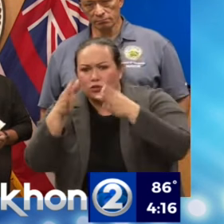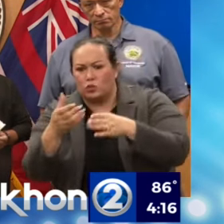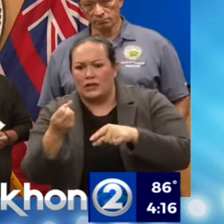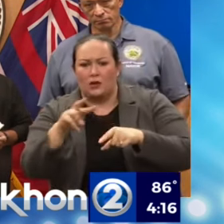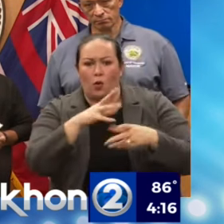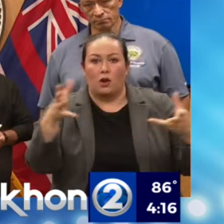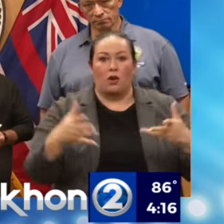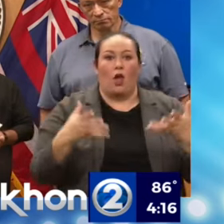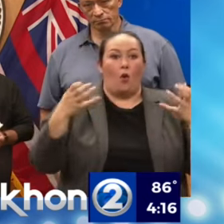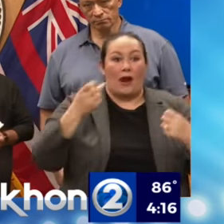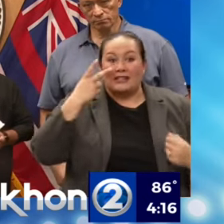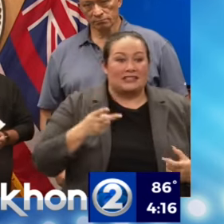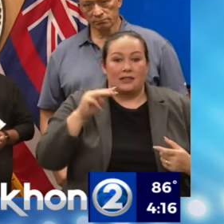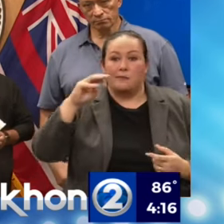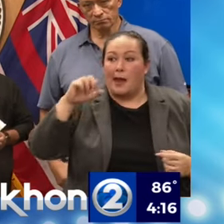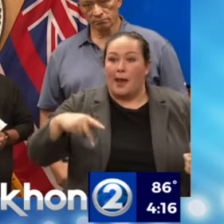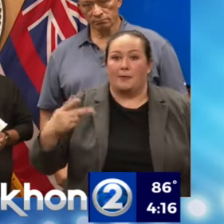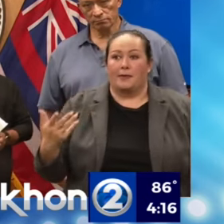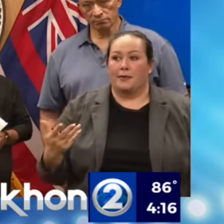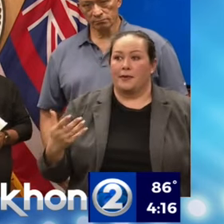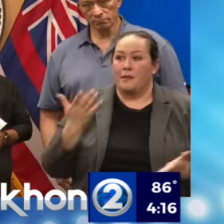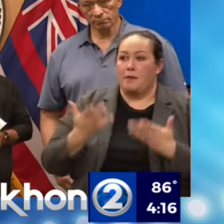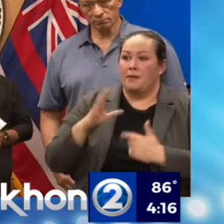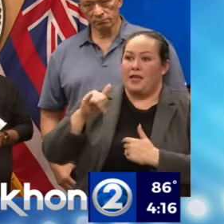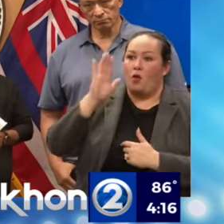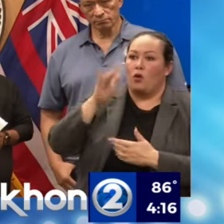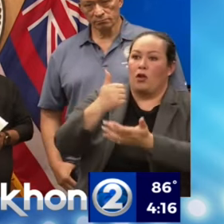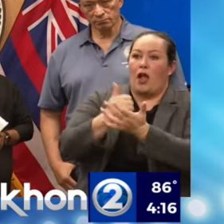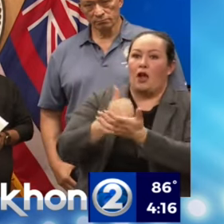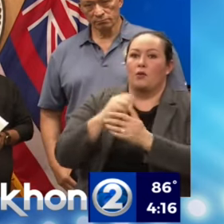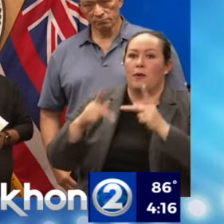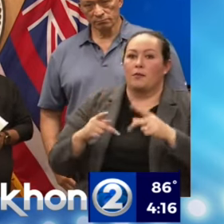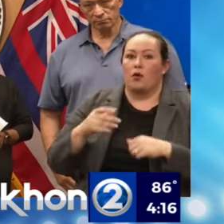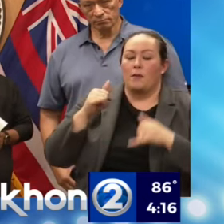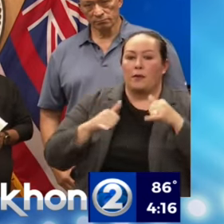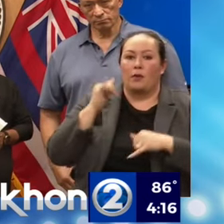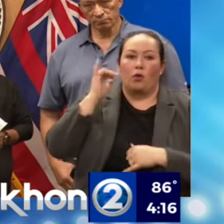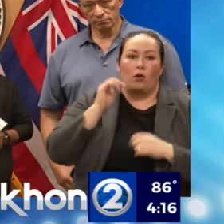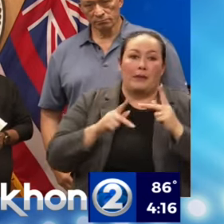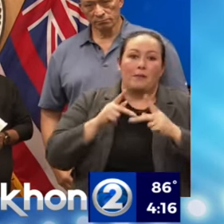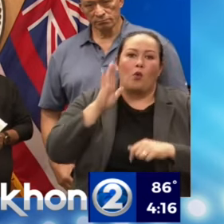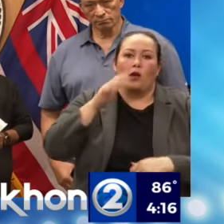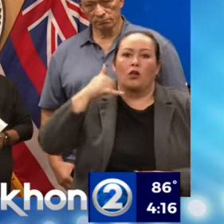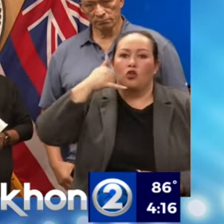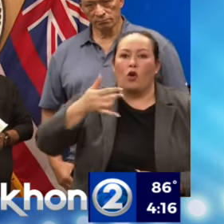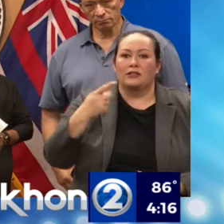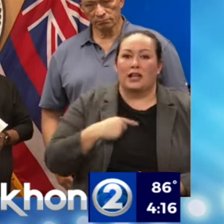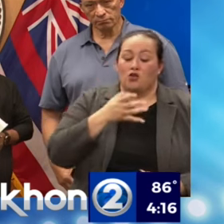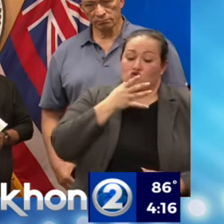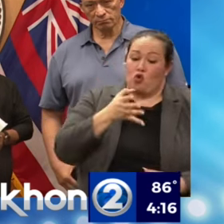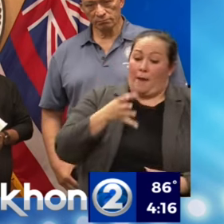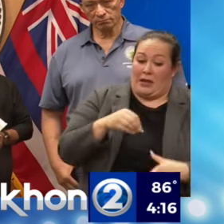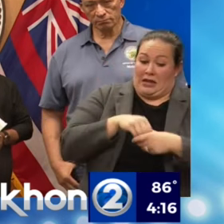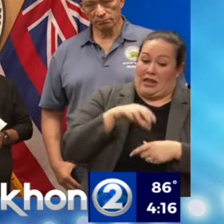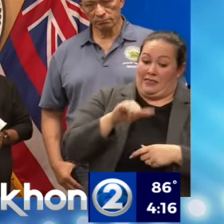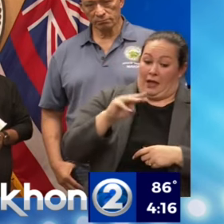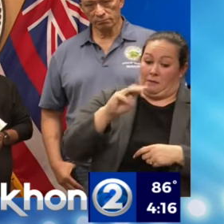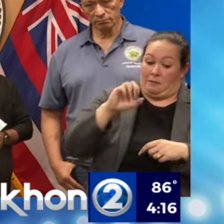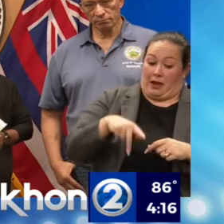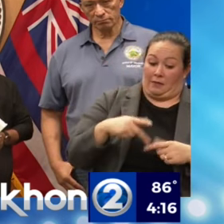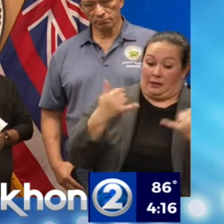But let's see the map. You know, and then maybe that would help you because people will call and say, I know Grandma was in that map.